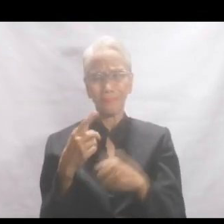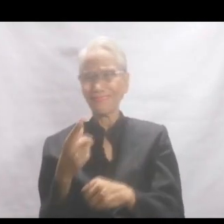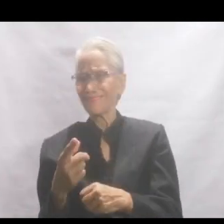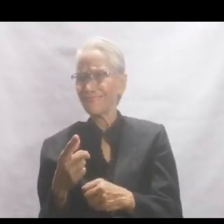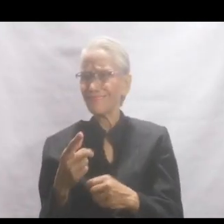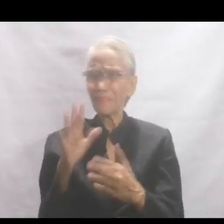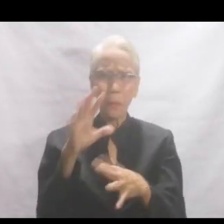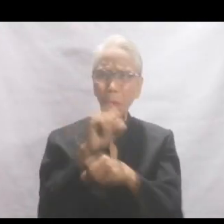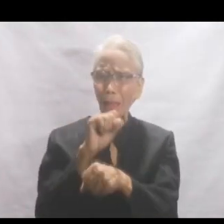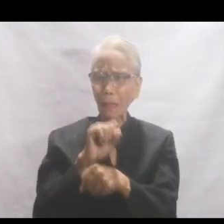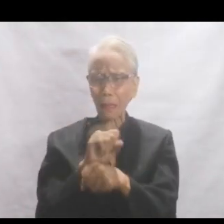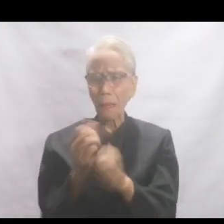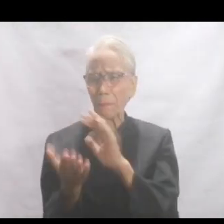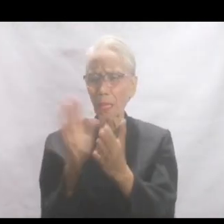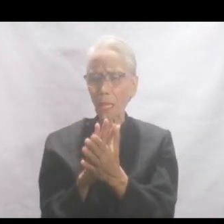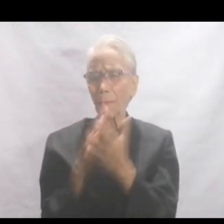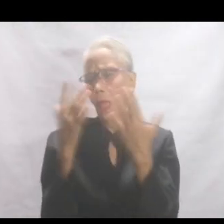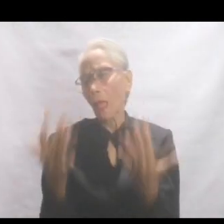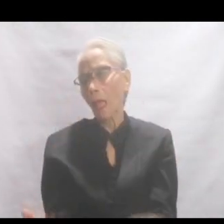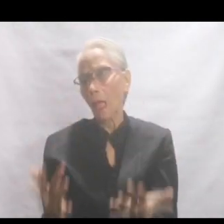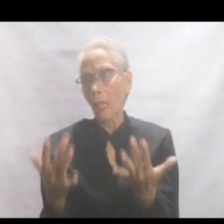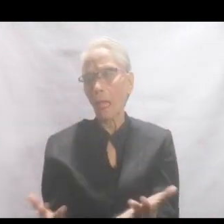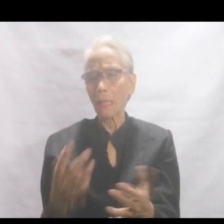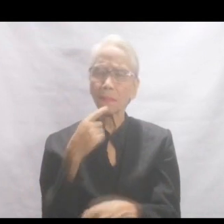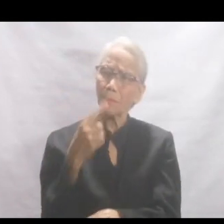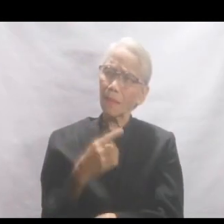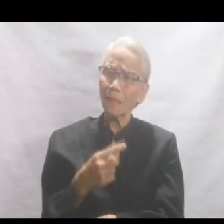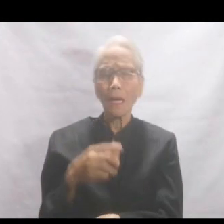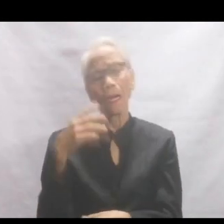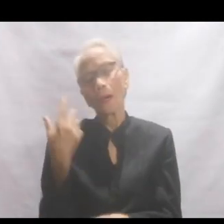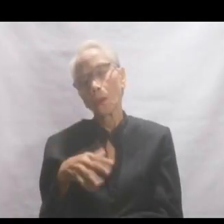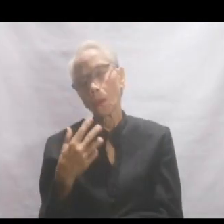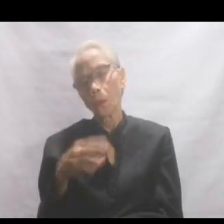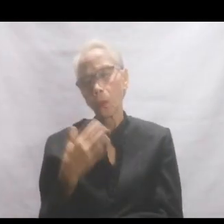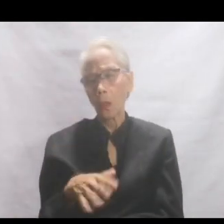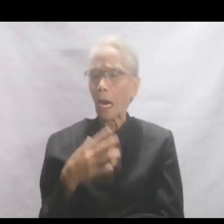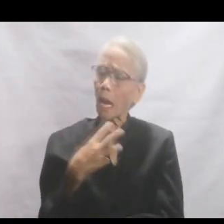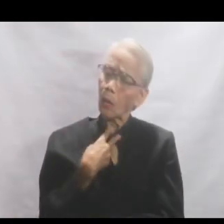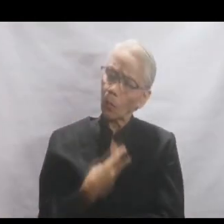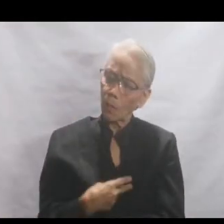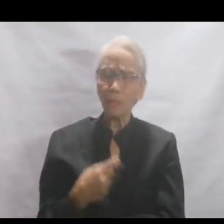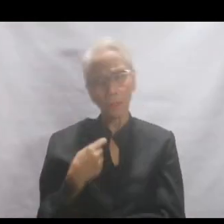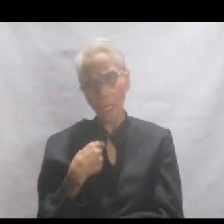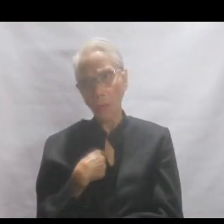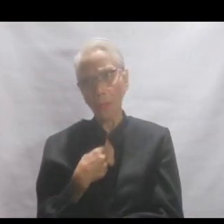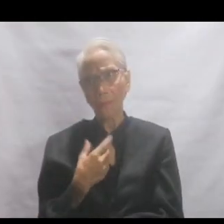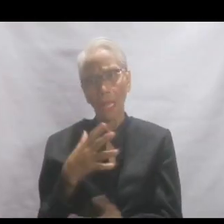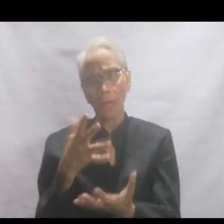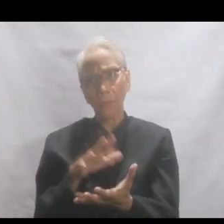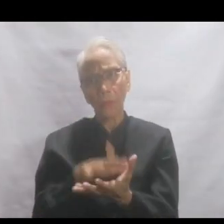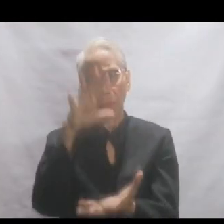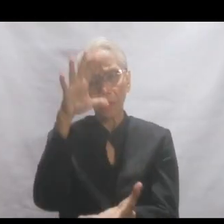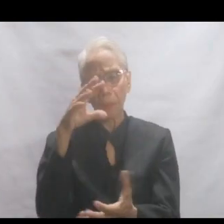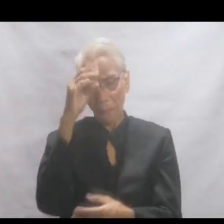suddenly felt heavier and harder to him. Oh, if only I were a rich man, he sighed, how happy I should